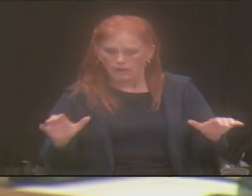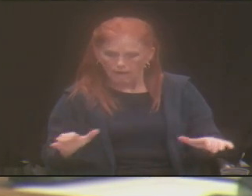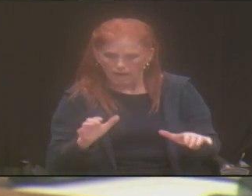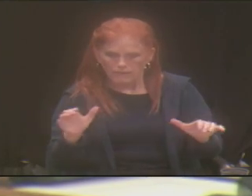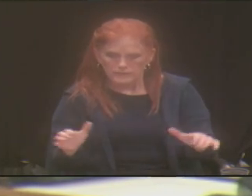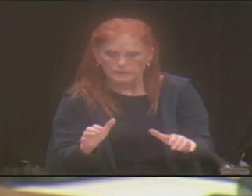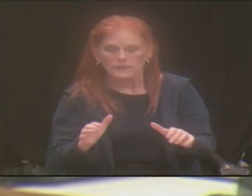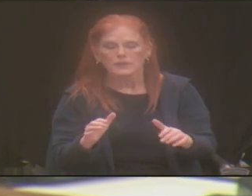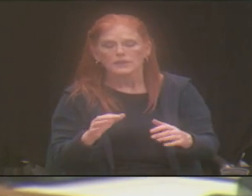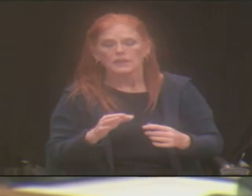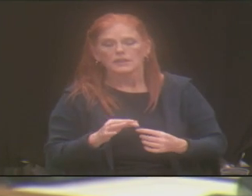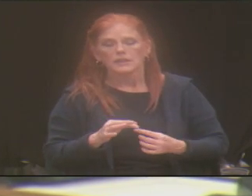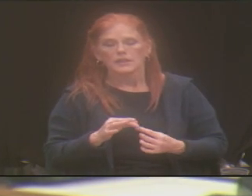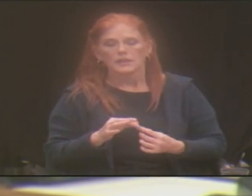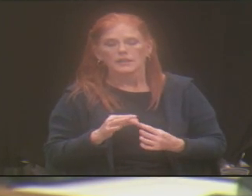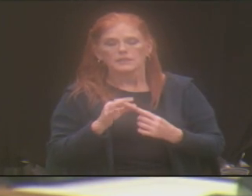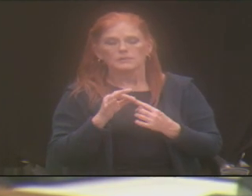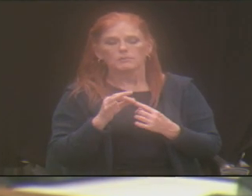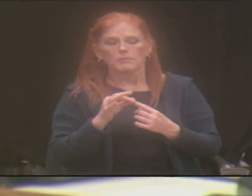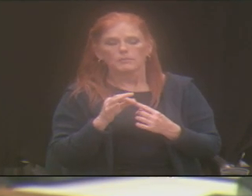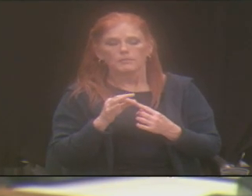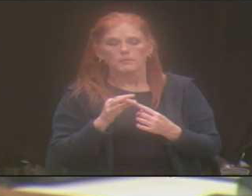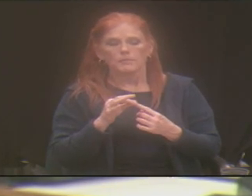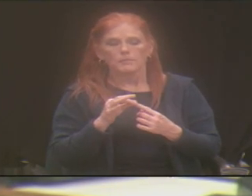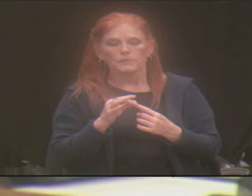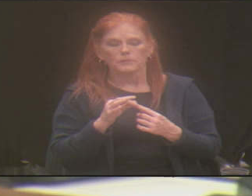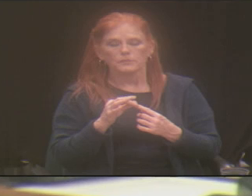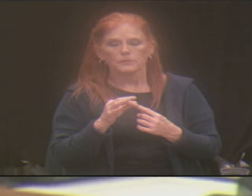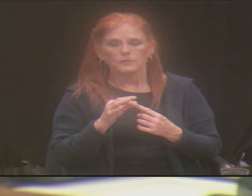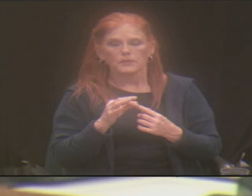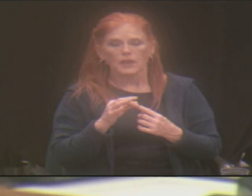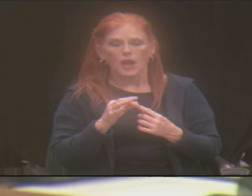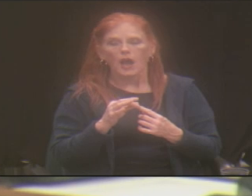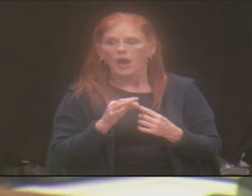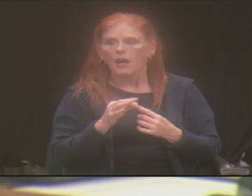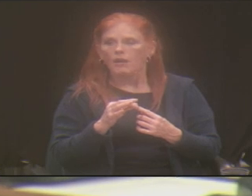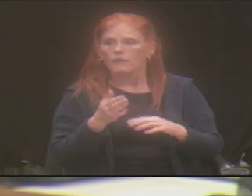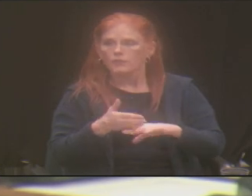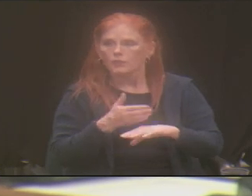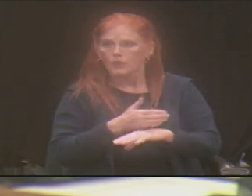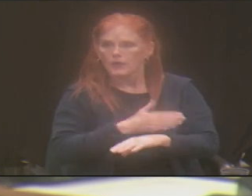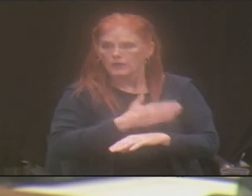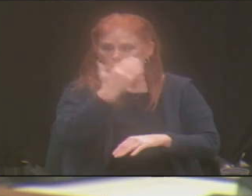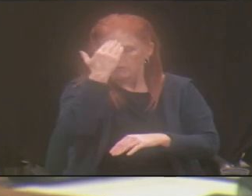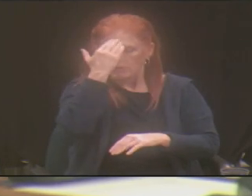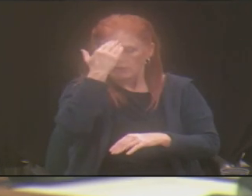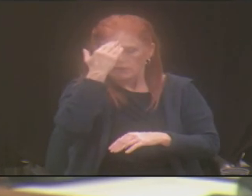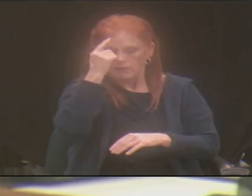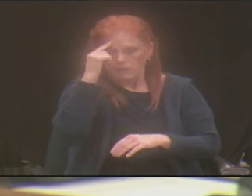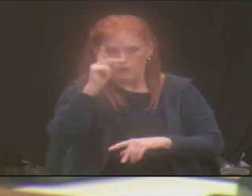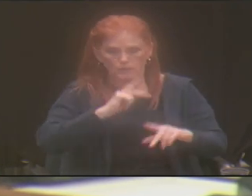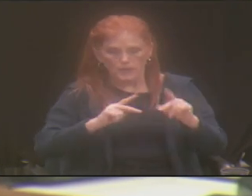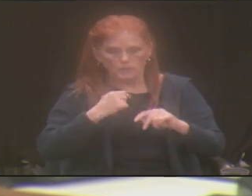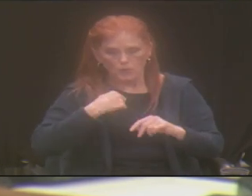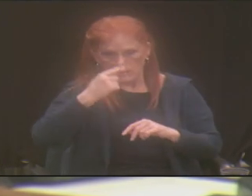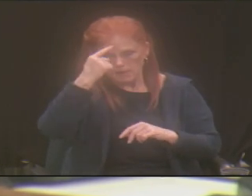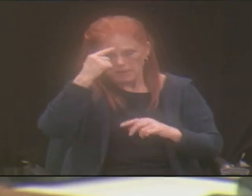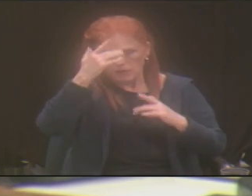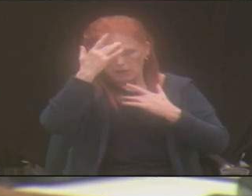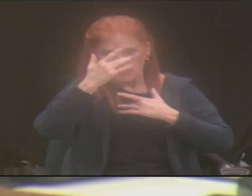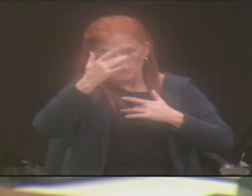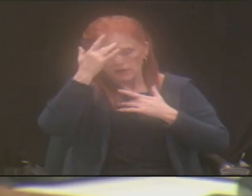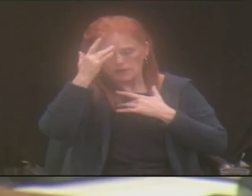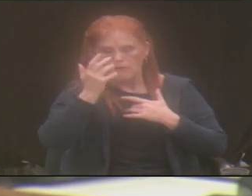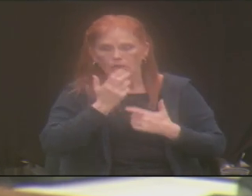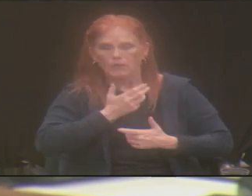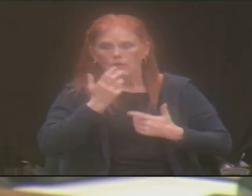in its raising awareness of individuals with mental illness. And we have just